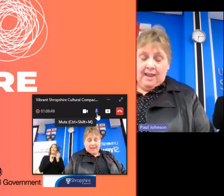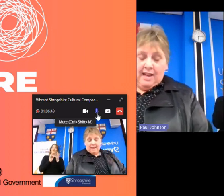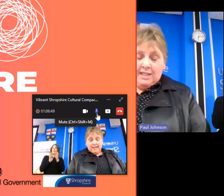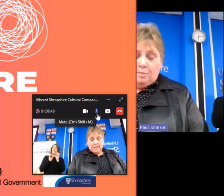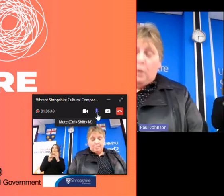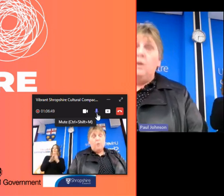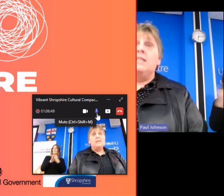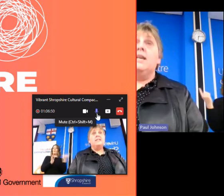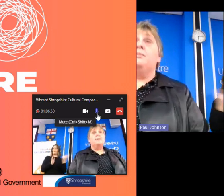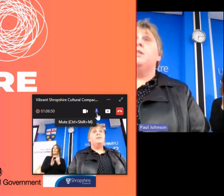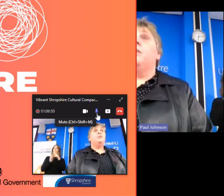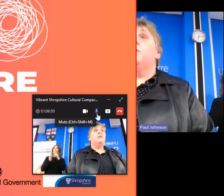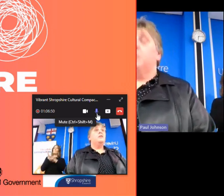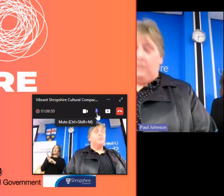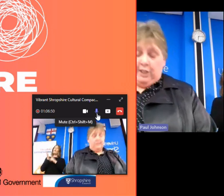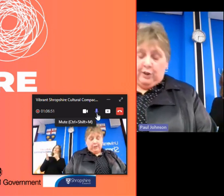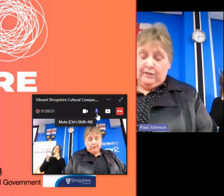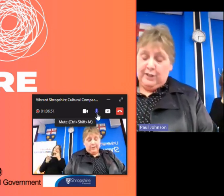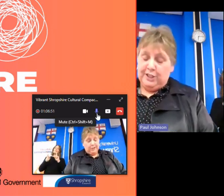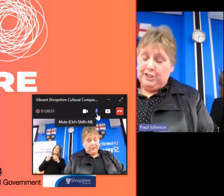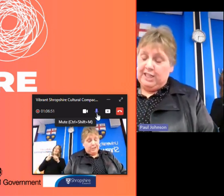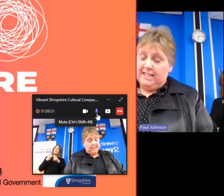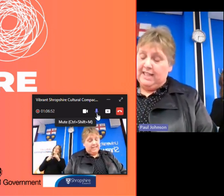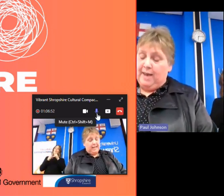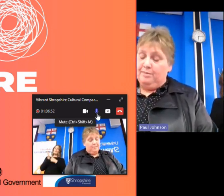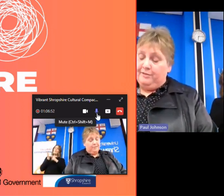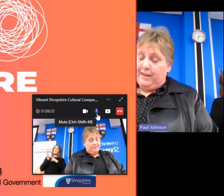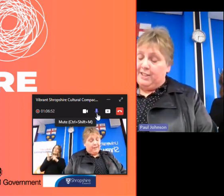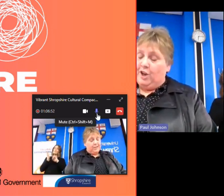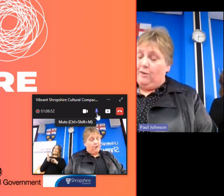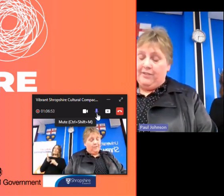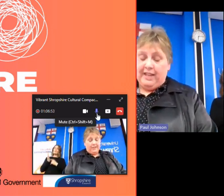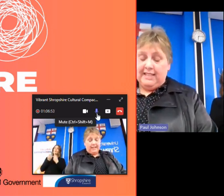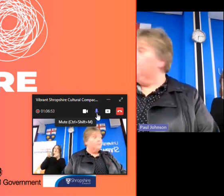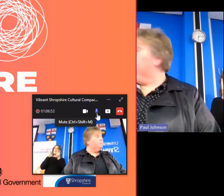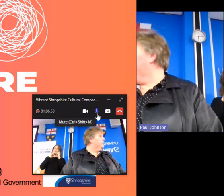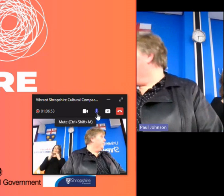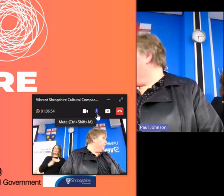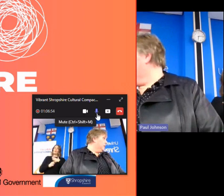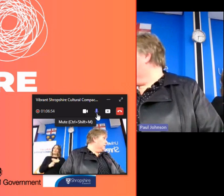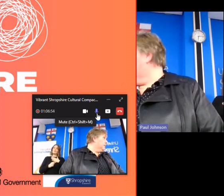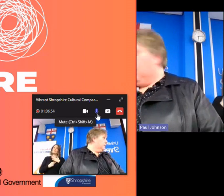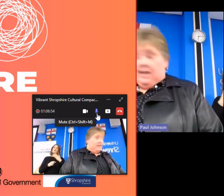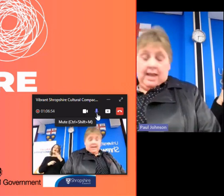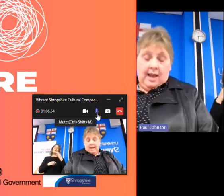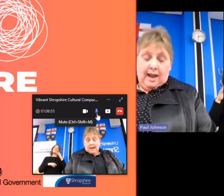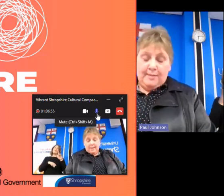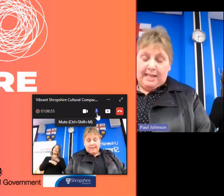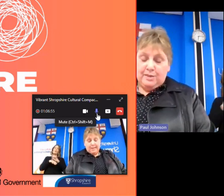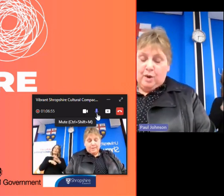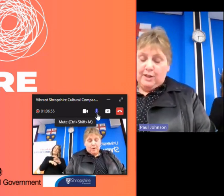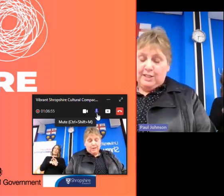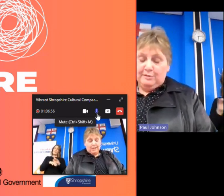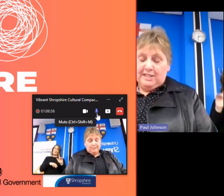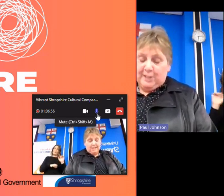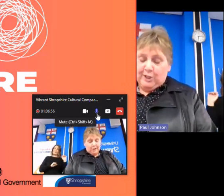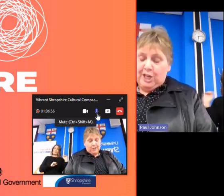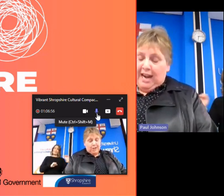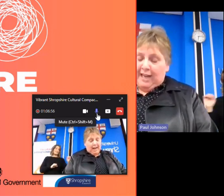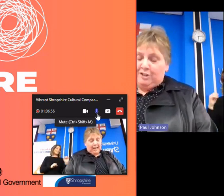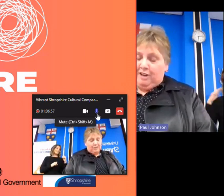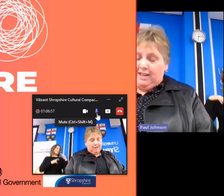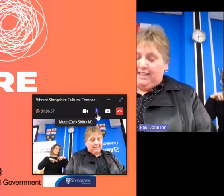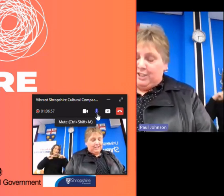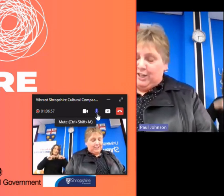so paul is deputy provost at the university of chester and professor of theater and performance um he has worked as a